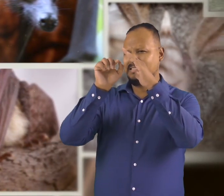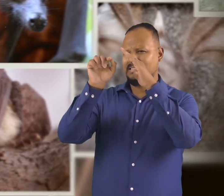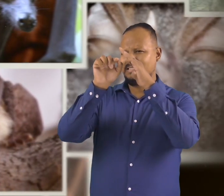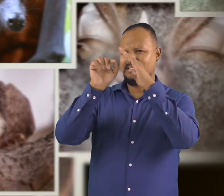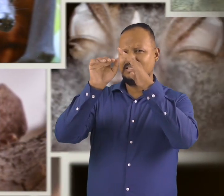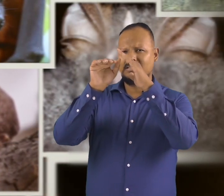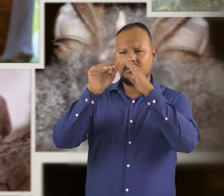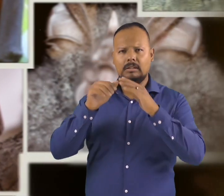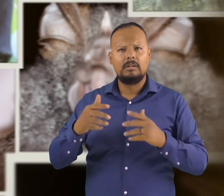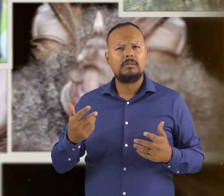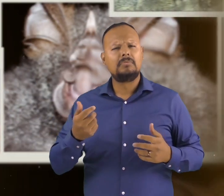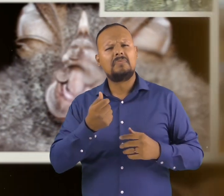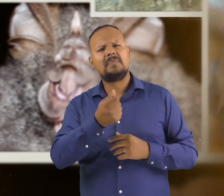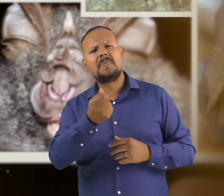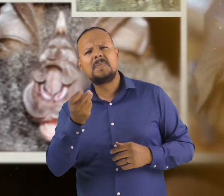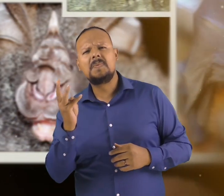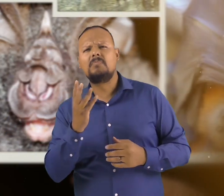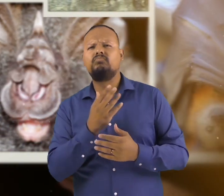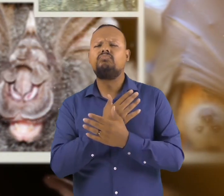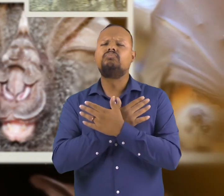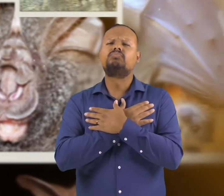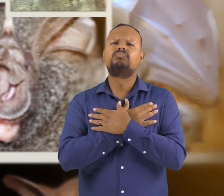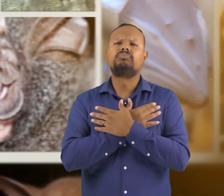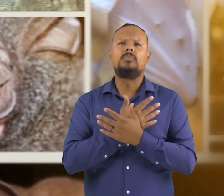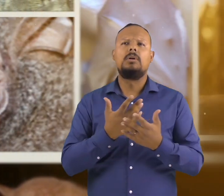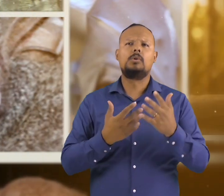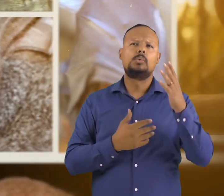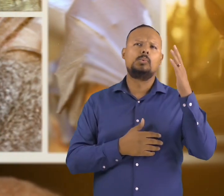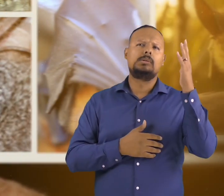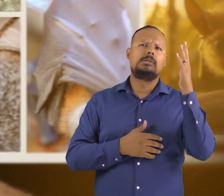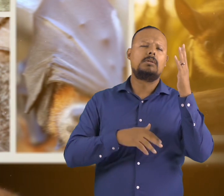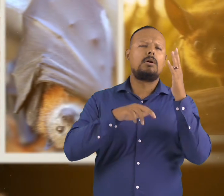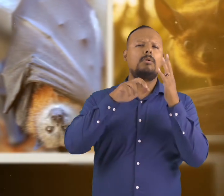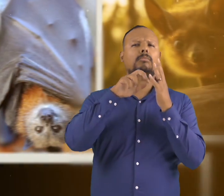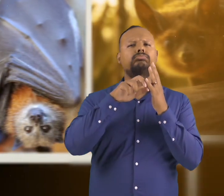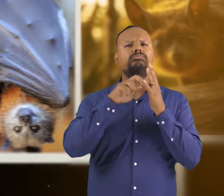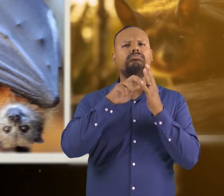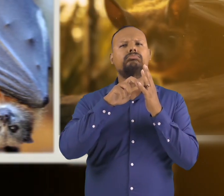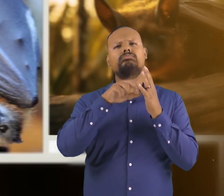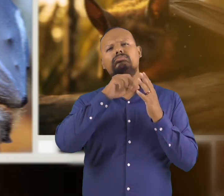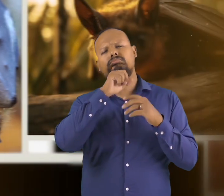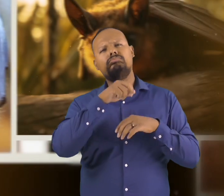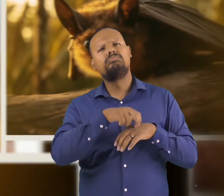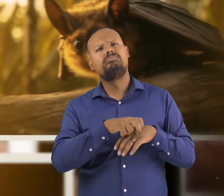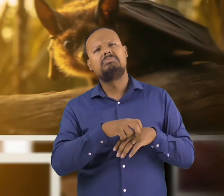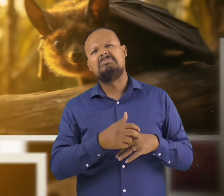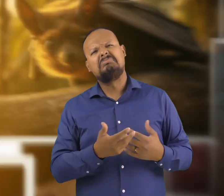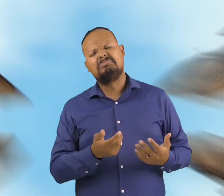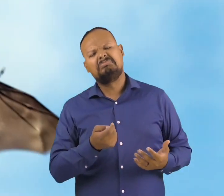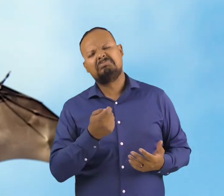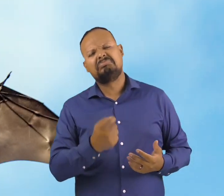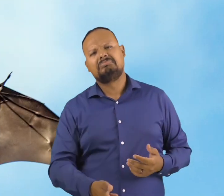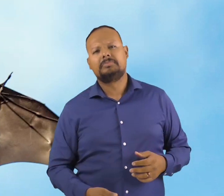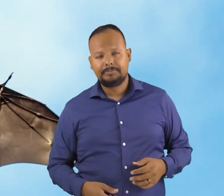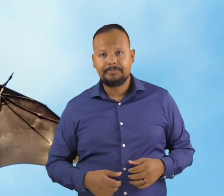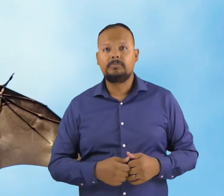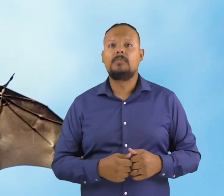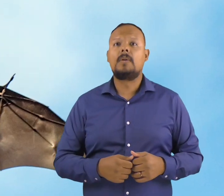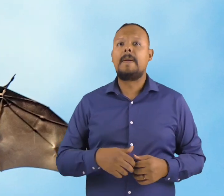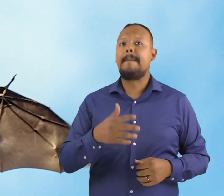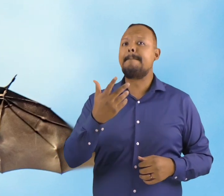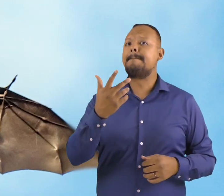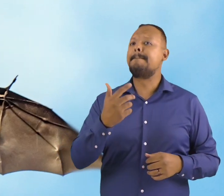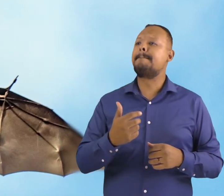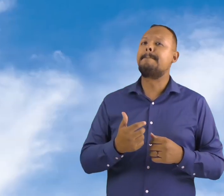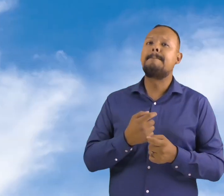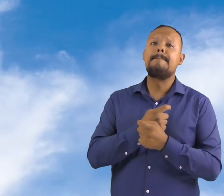over 1,300 species, or types, of bats. Depending on